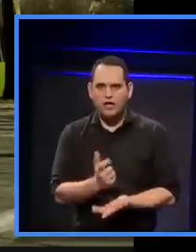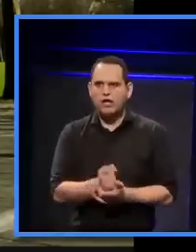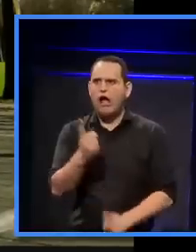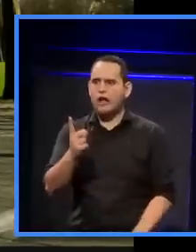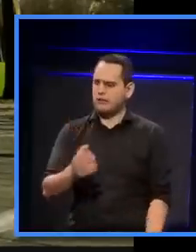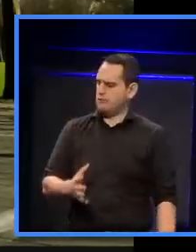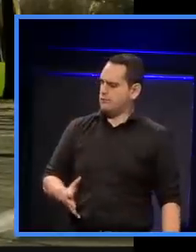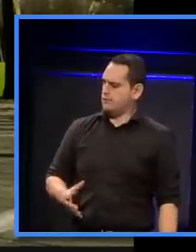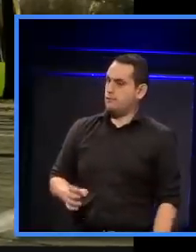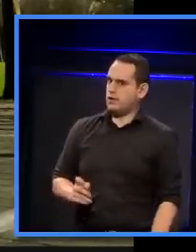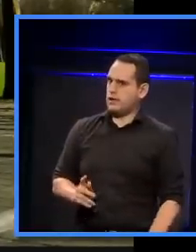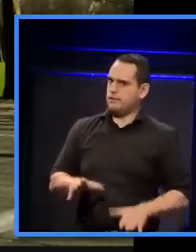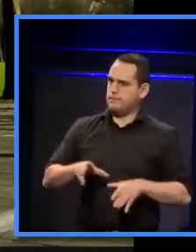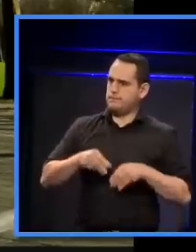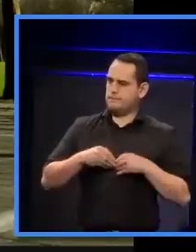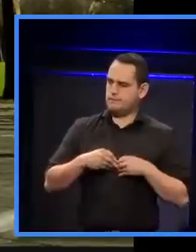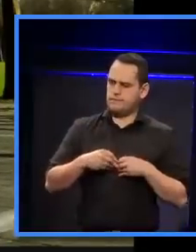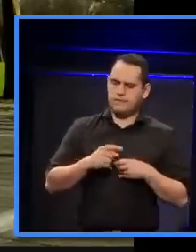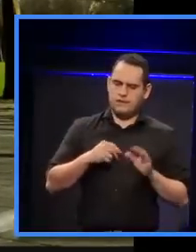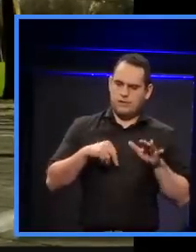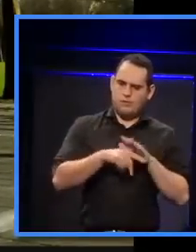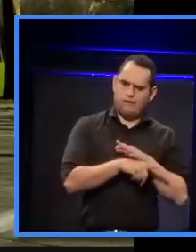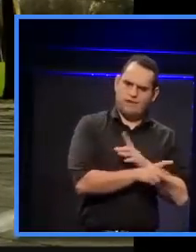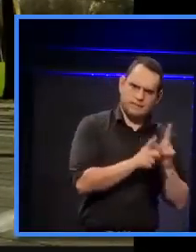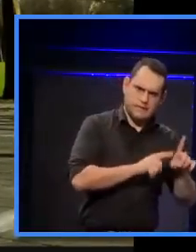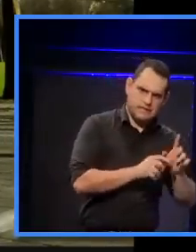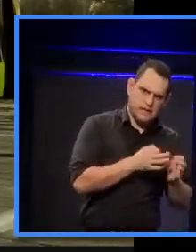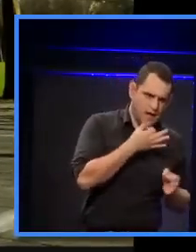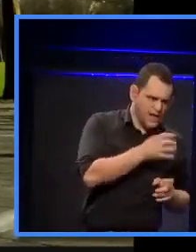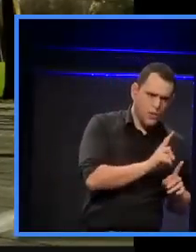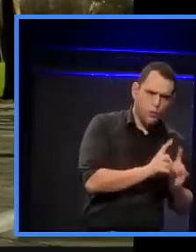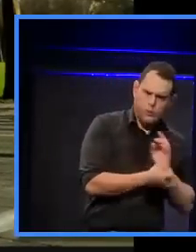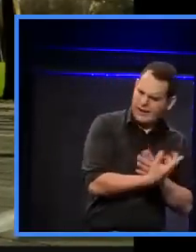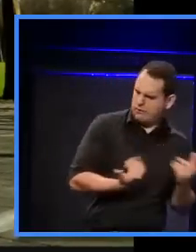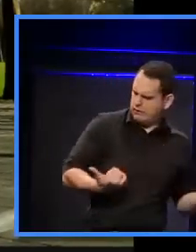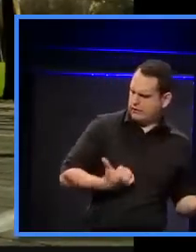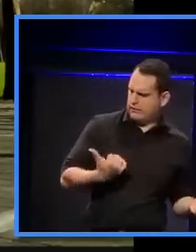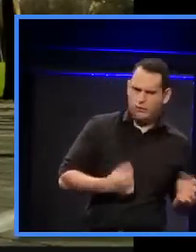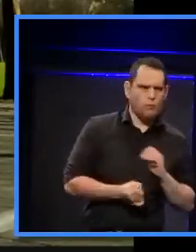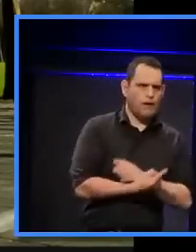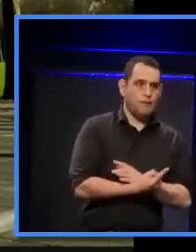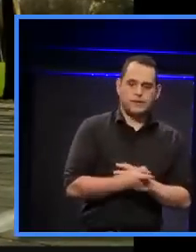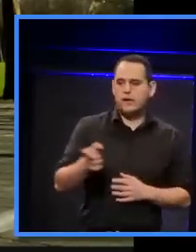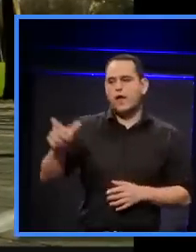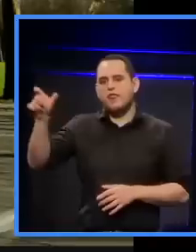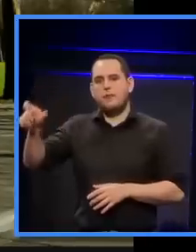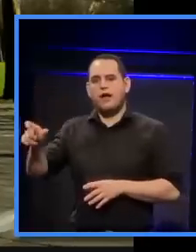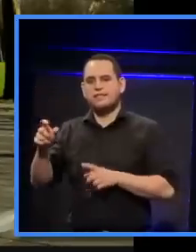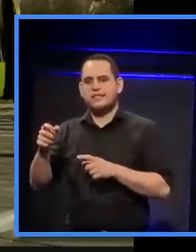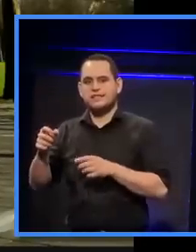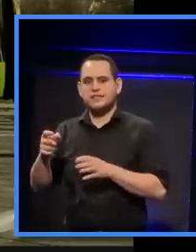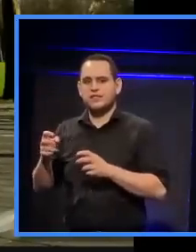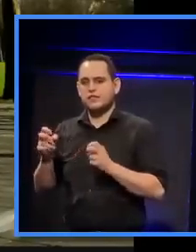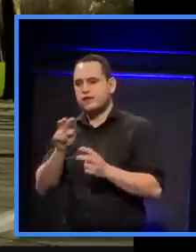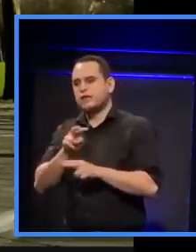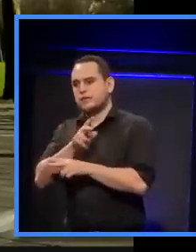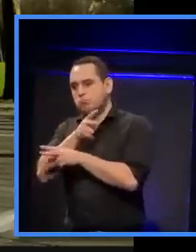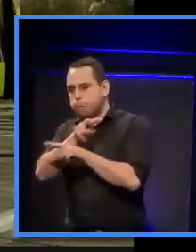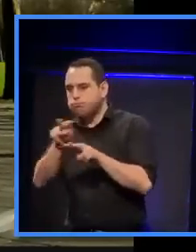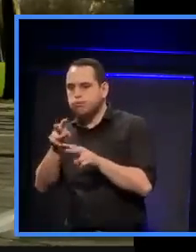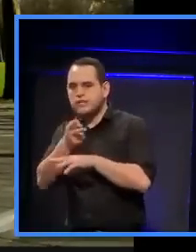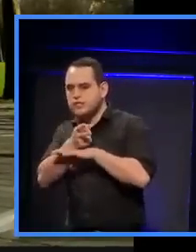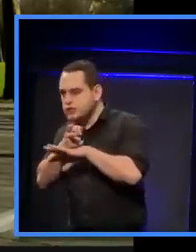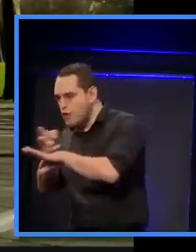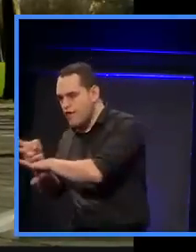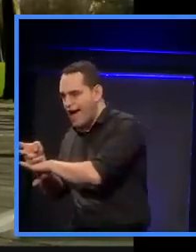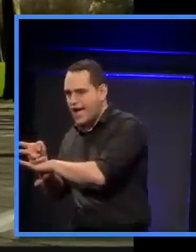couldn't ask her at the time. walked out of the meeting, and I said, What was the oh my God about? She said, Well, the quantity de surveyor just added up, had